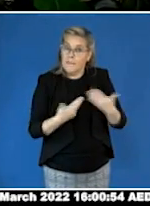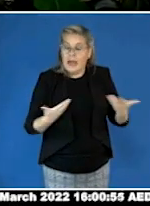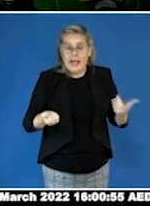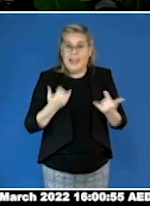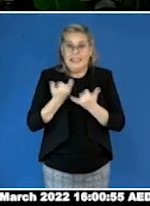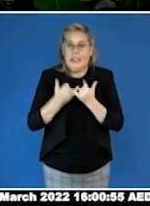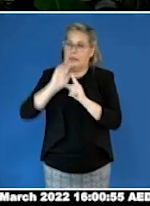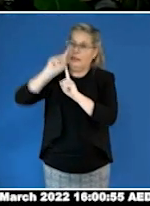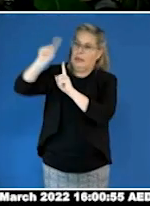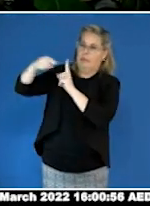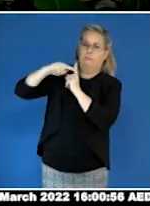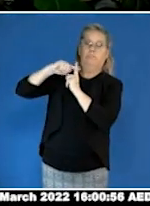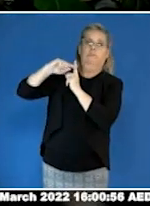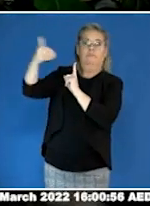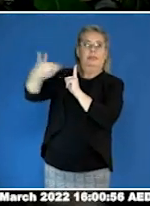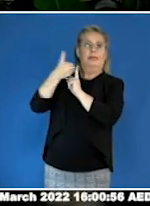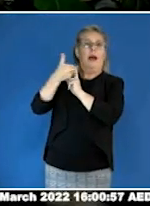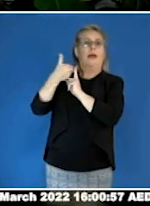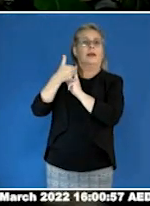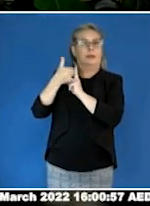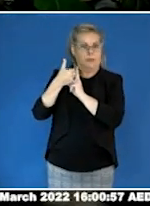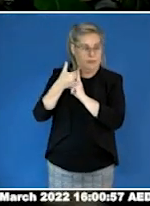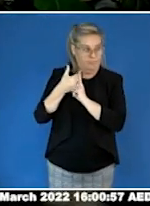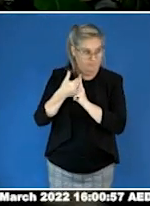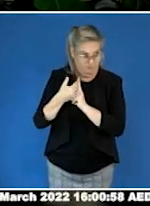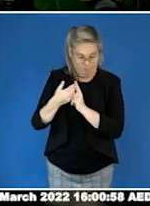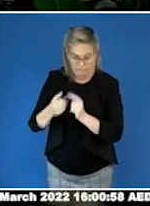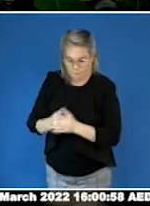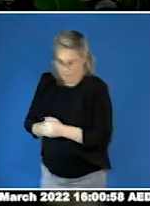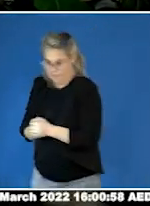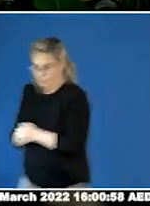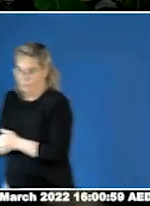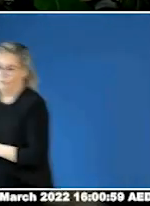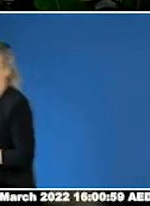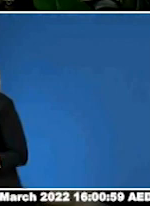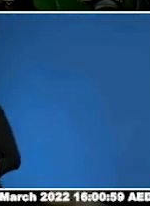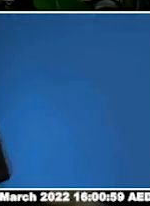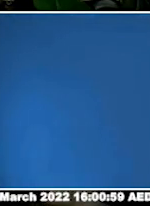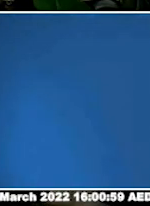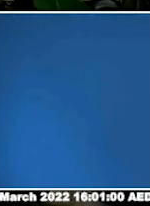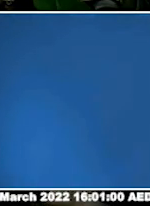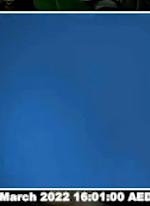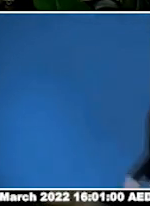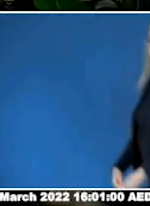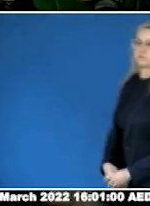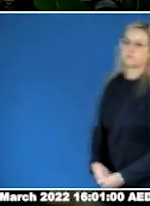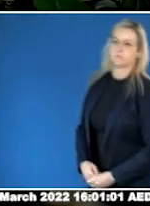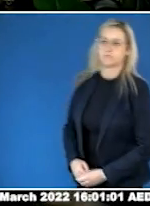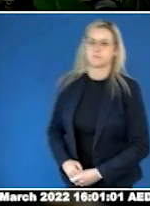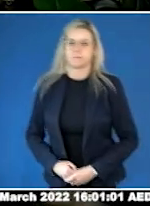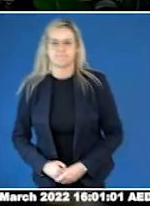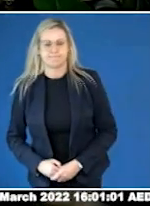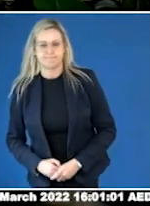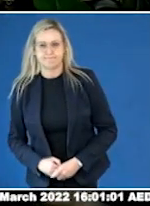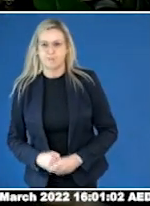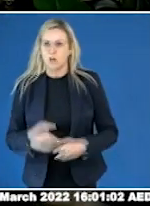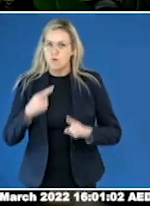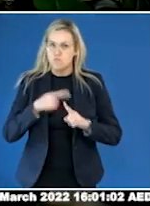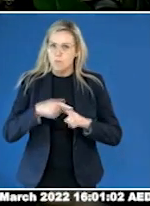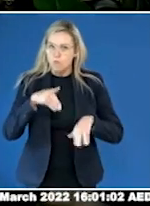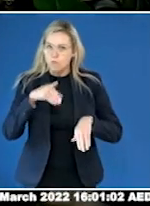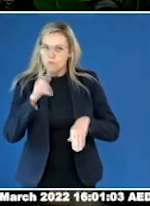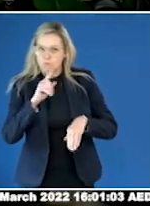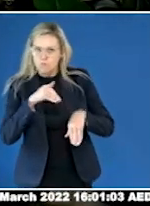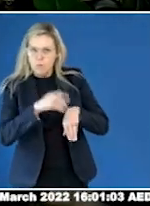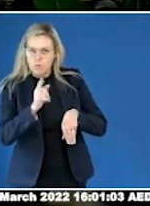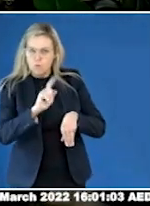What we know from our community is that we find it difficult to identify when abuse is occurring. We may